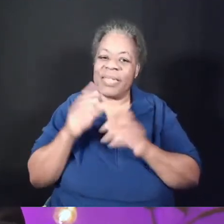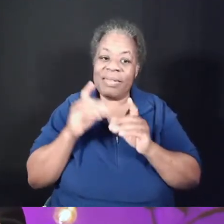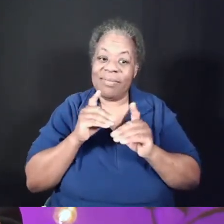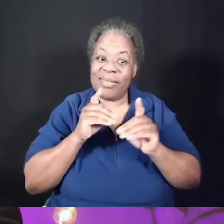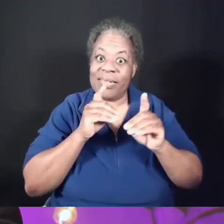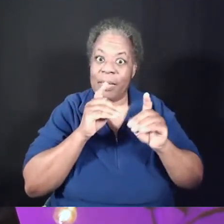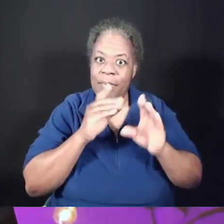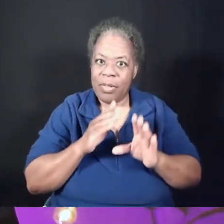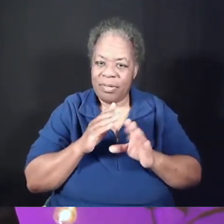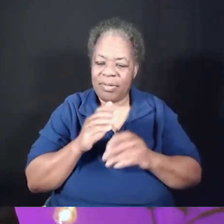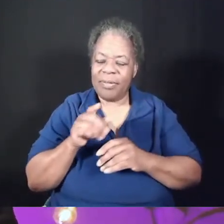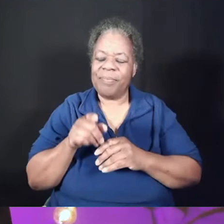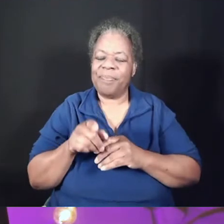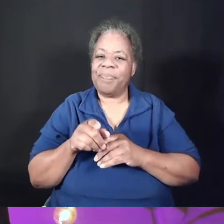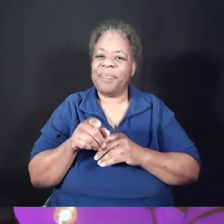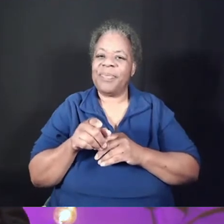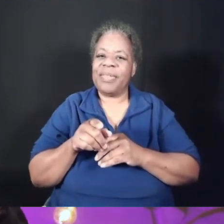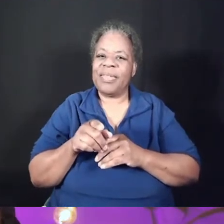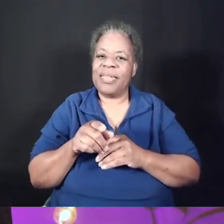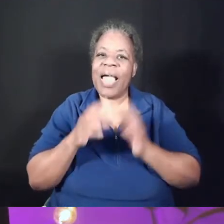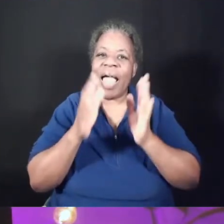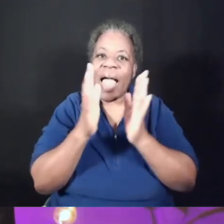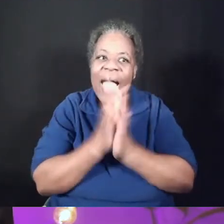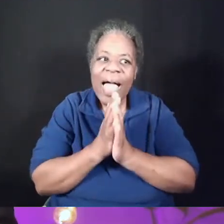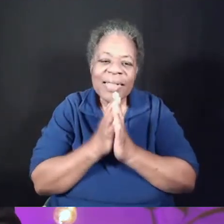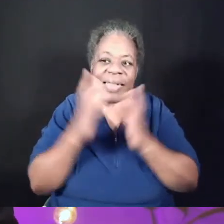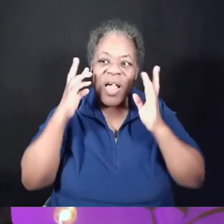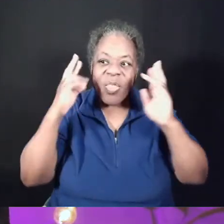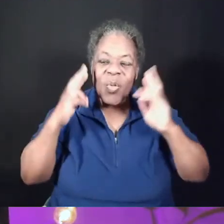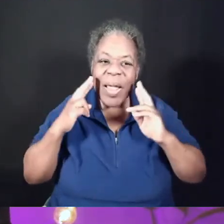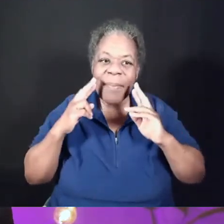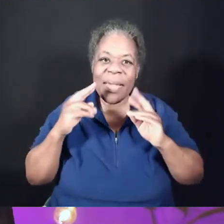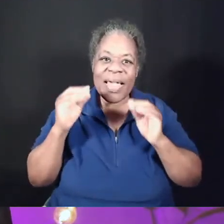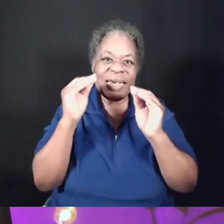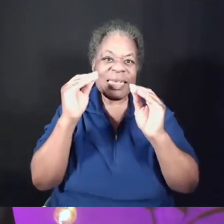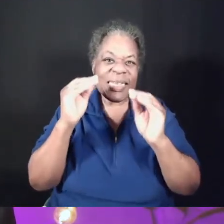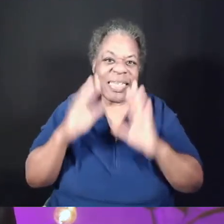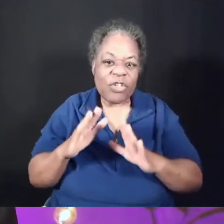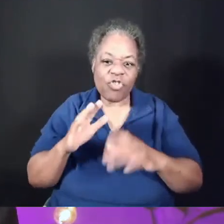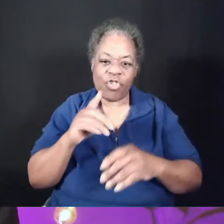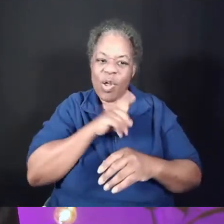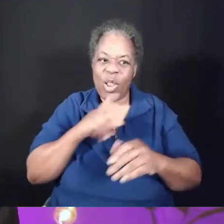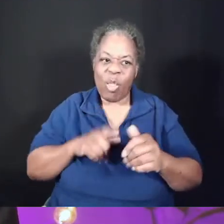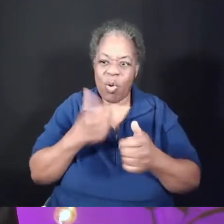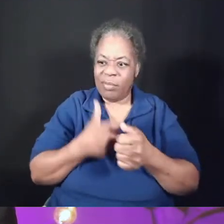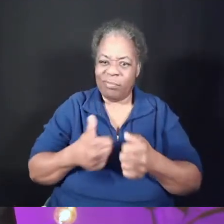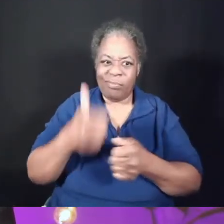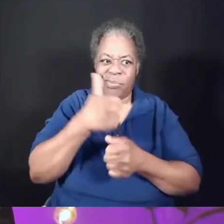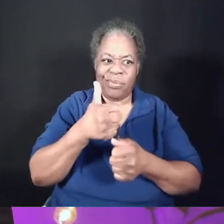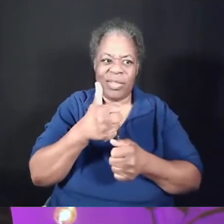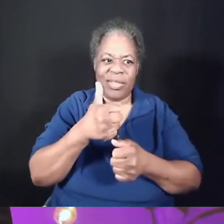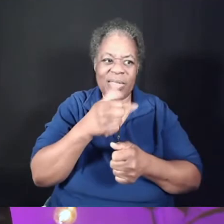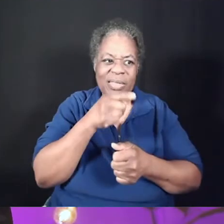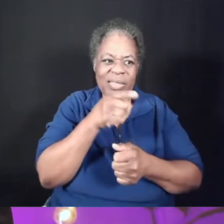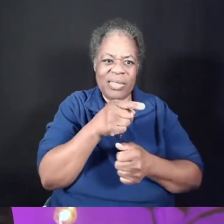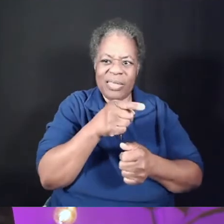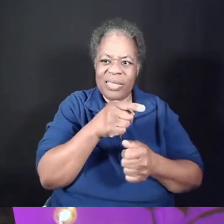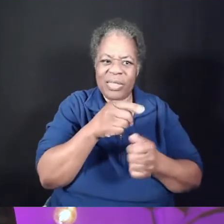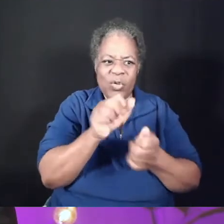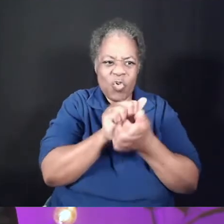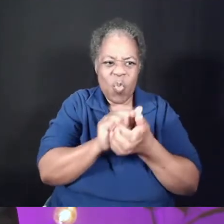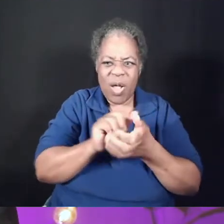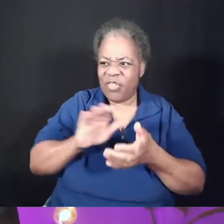who is suddenly asked to have their rabbi, their teacher, and their Lord wash their feet, is not just surprising. It's